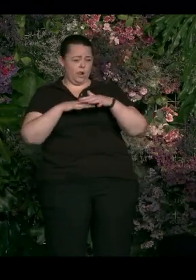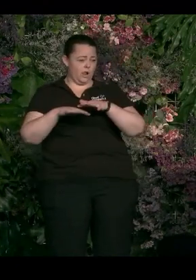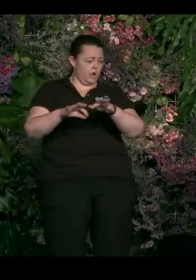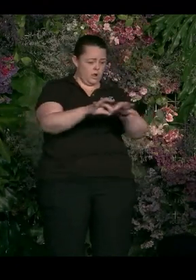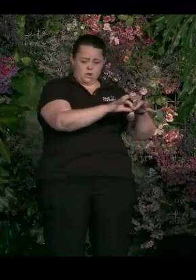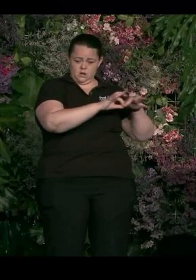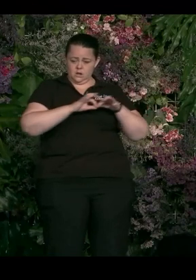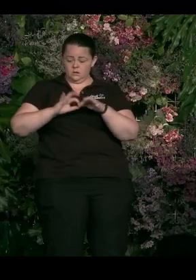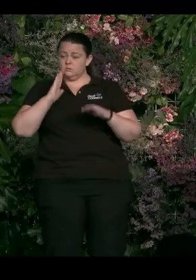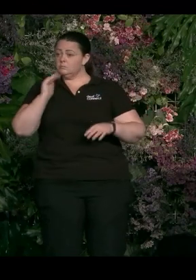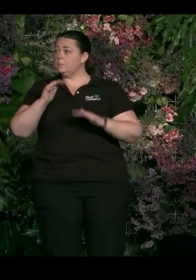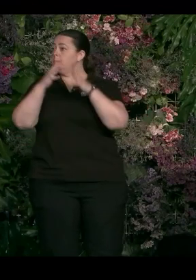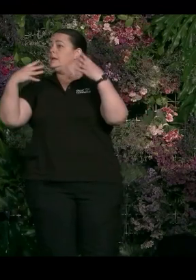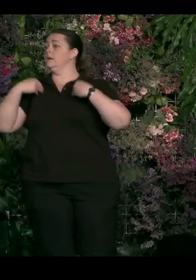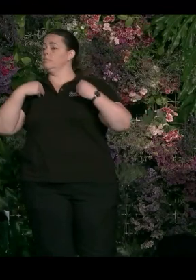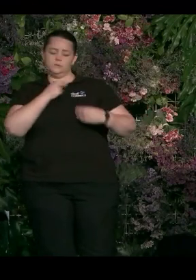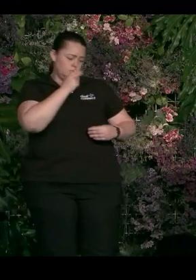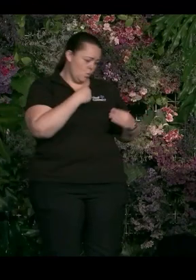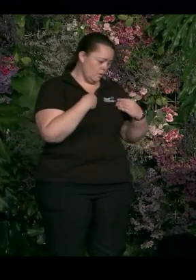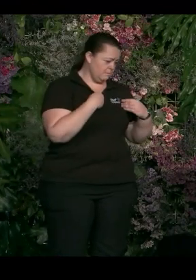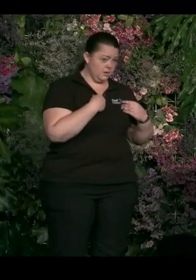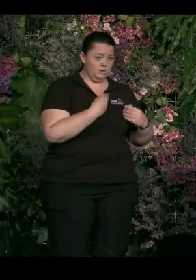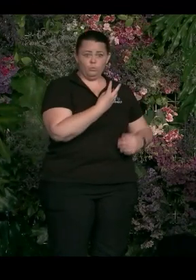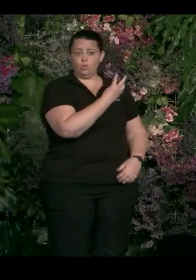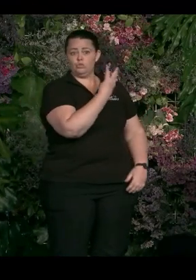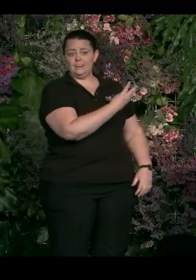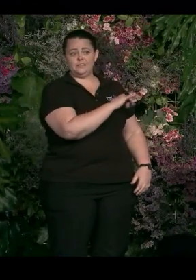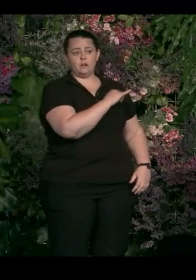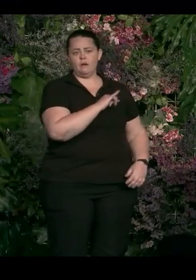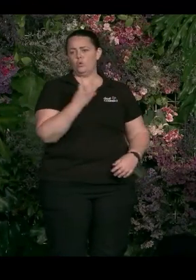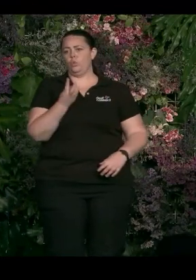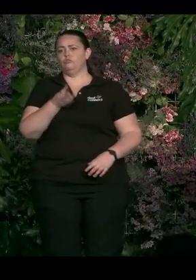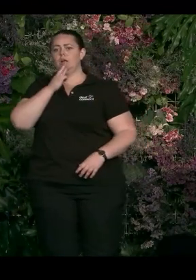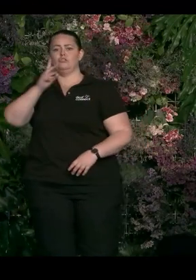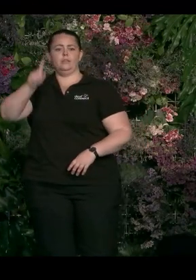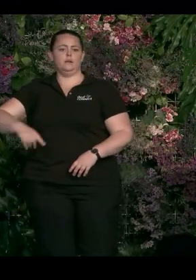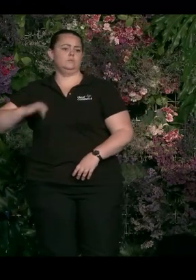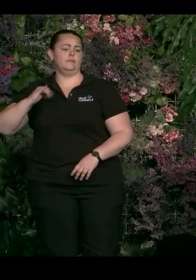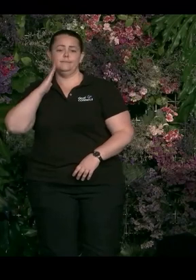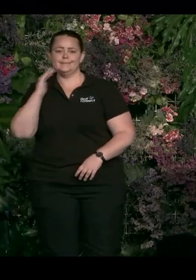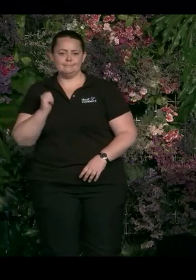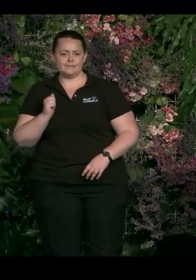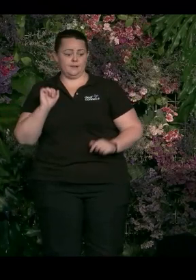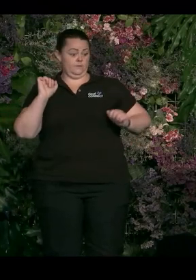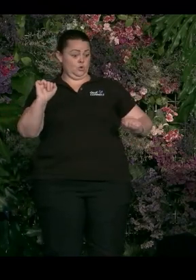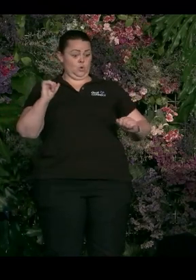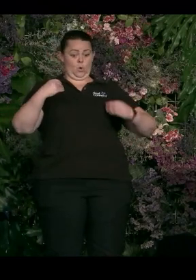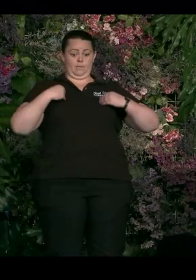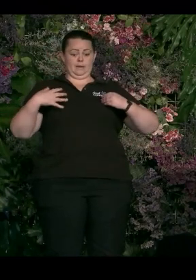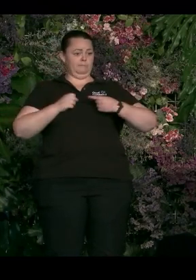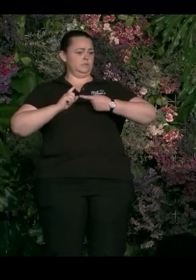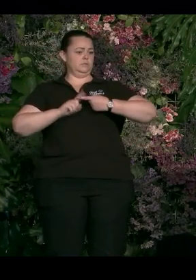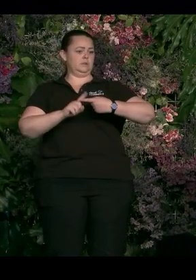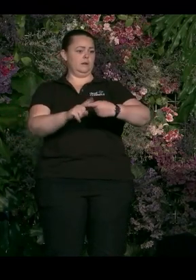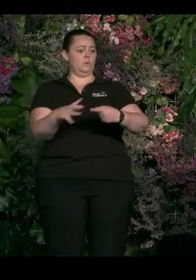any company, if you have two employees or 300,000 employees, you have to be sustainable. You have to treat your employees